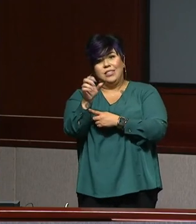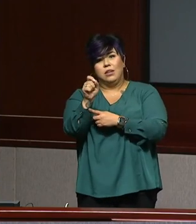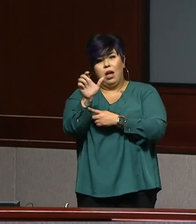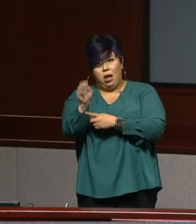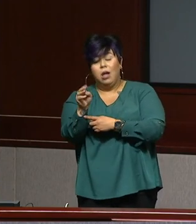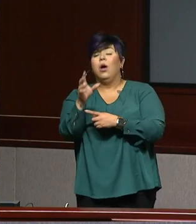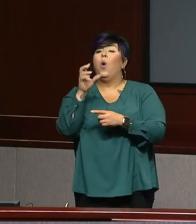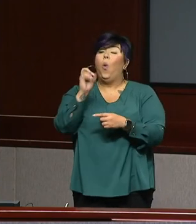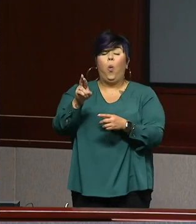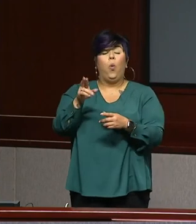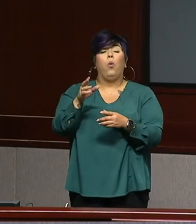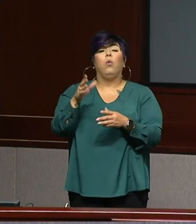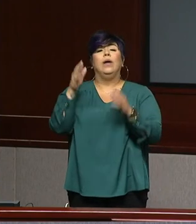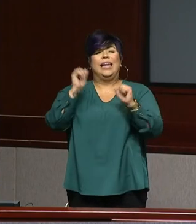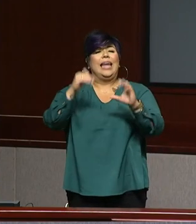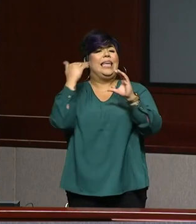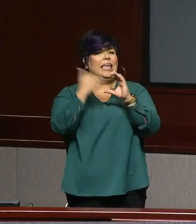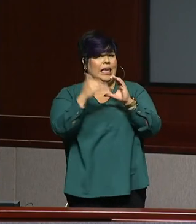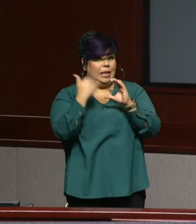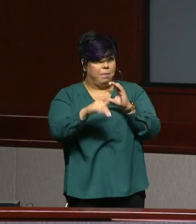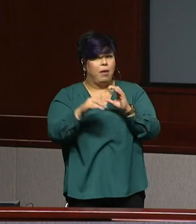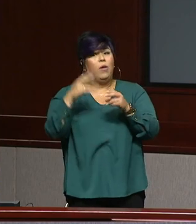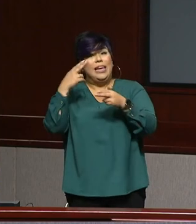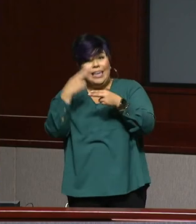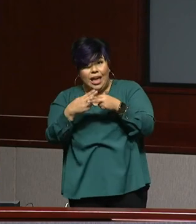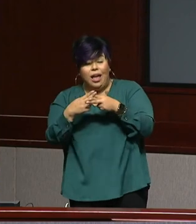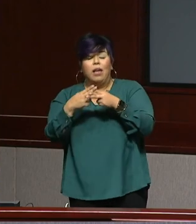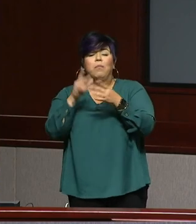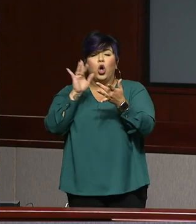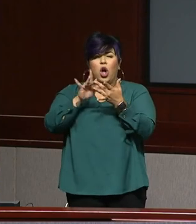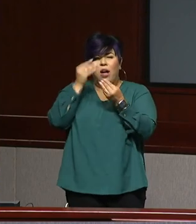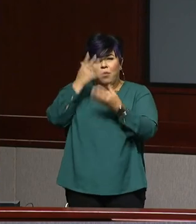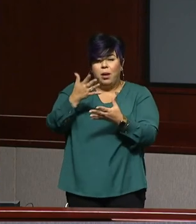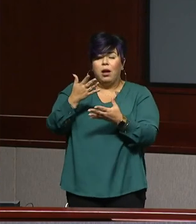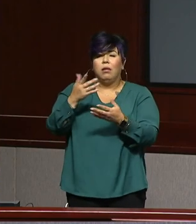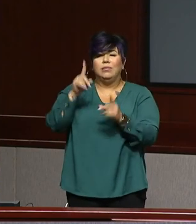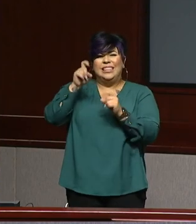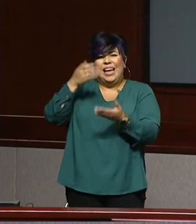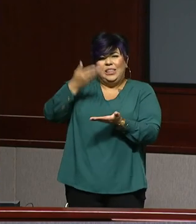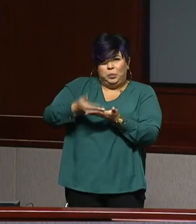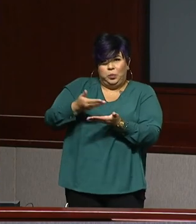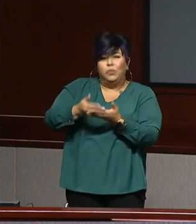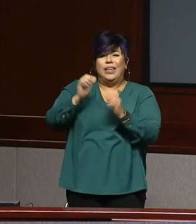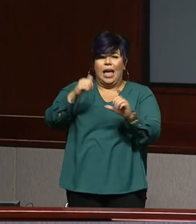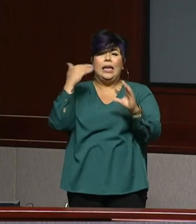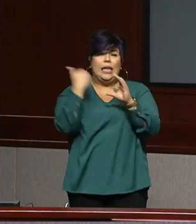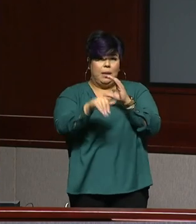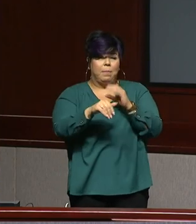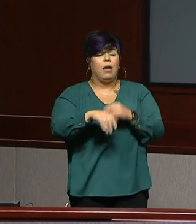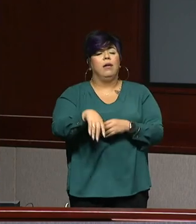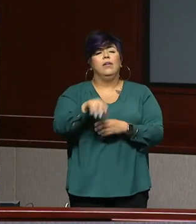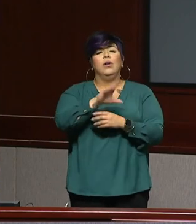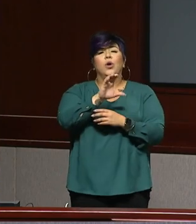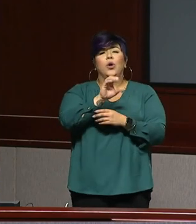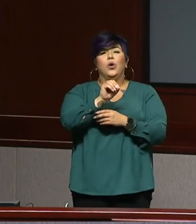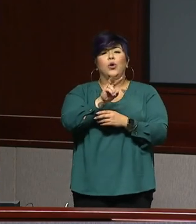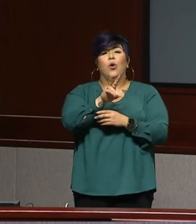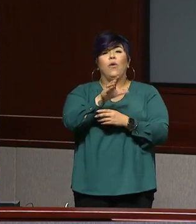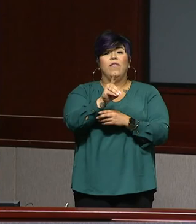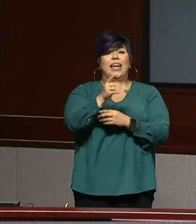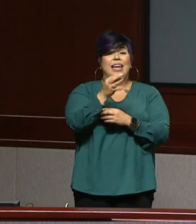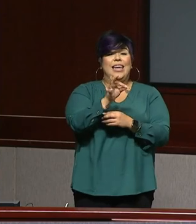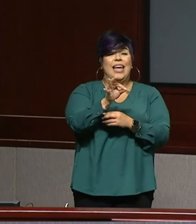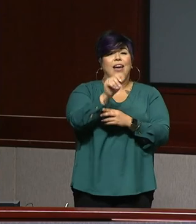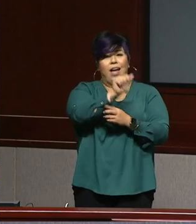their information, their name, contact information, uh, and proof of test to COVID-19